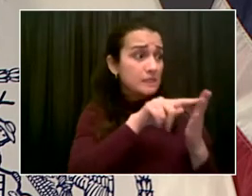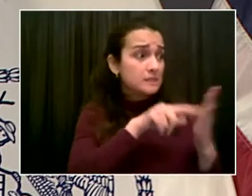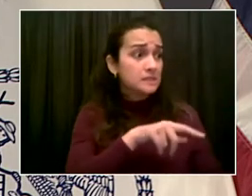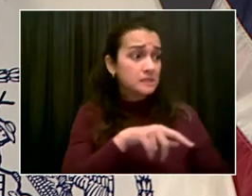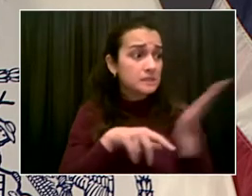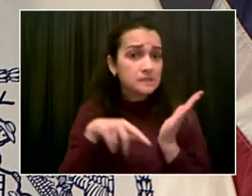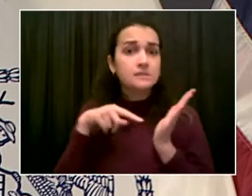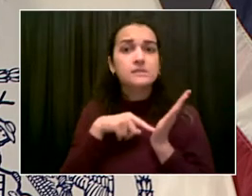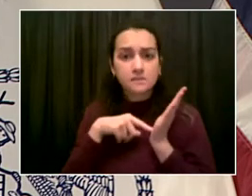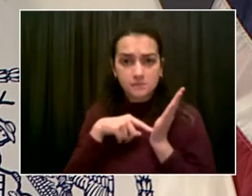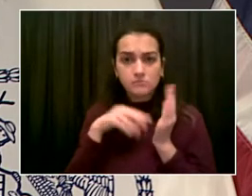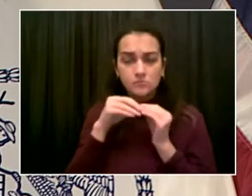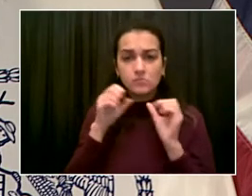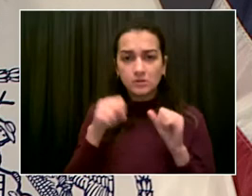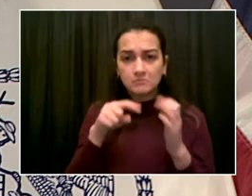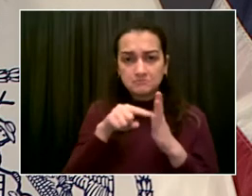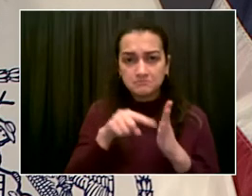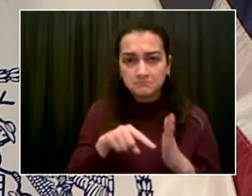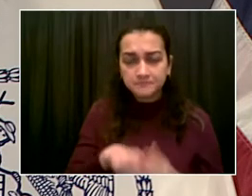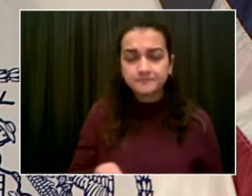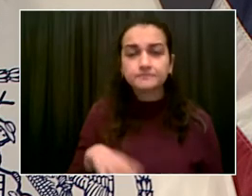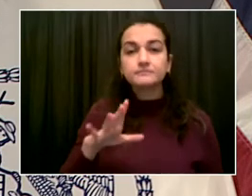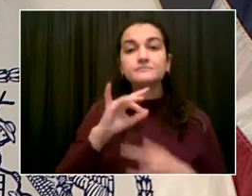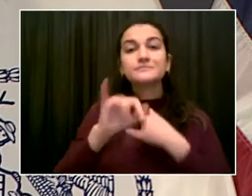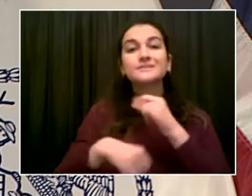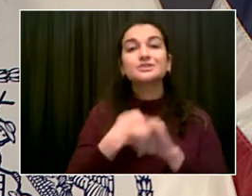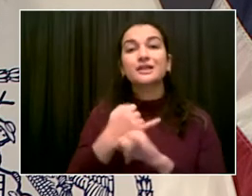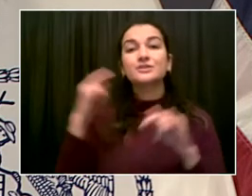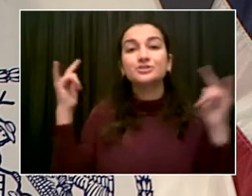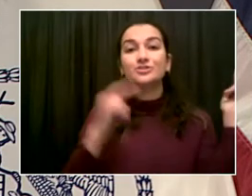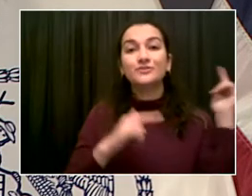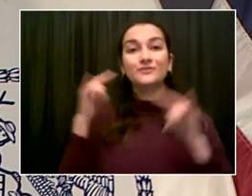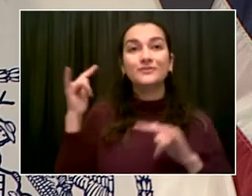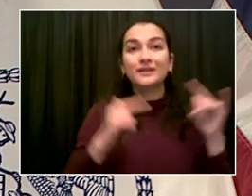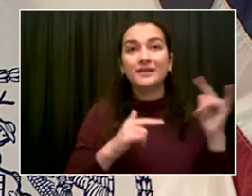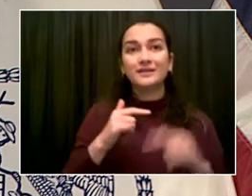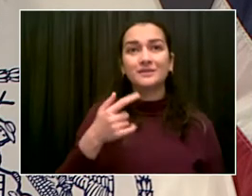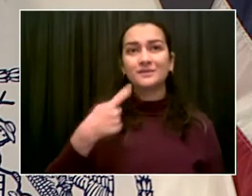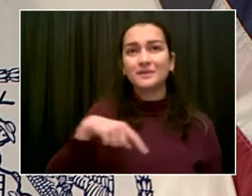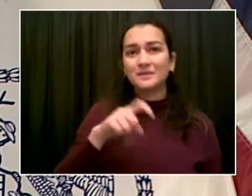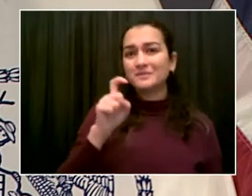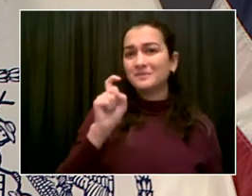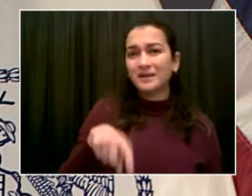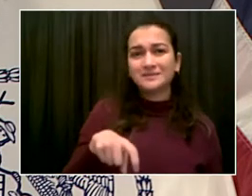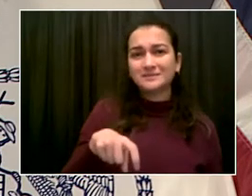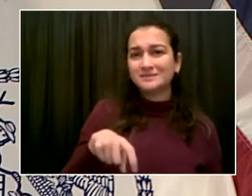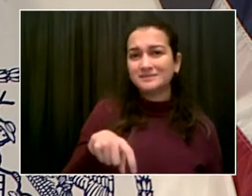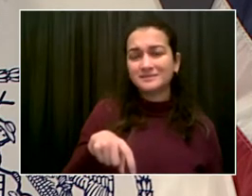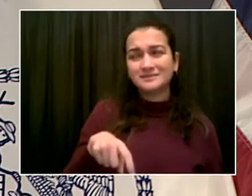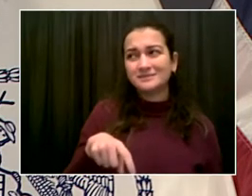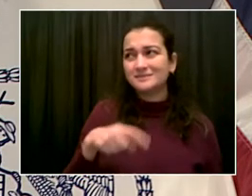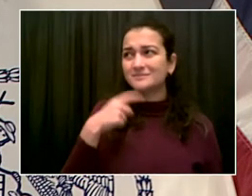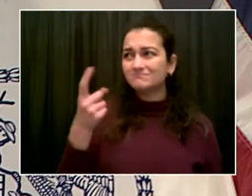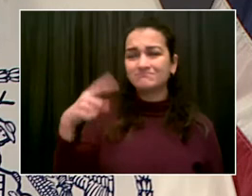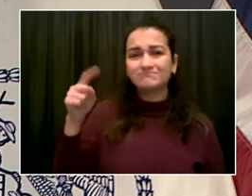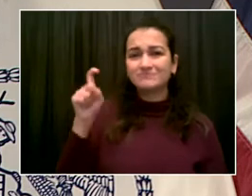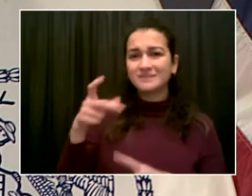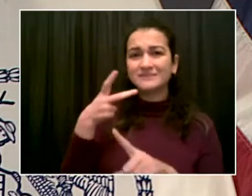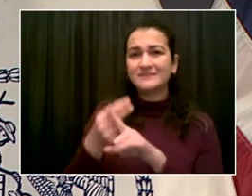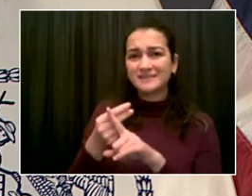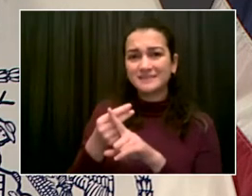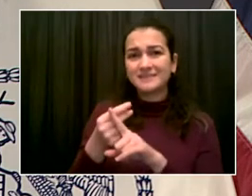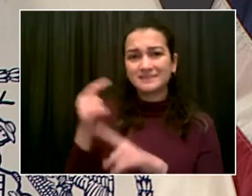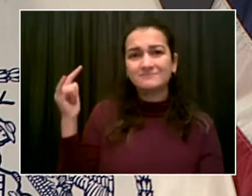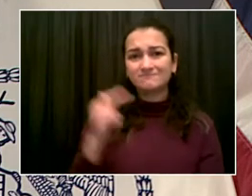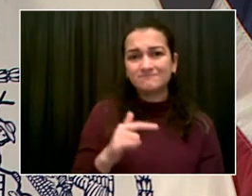for all travel. This is something obviously has to be done first and foremost on the federal level. But this is, to me, the